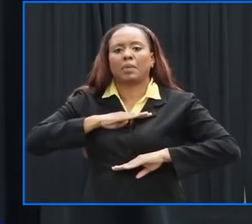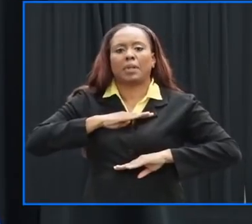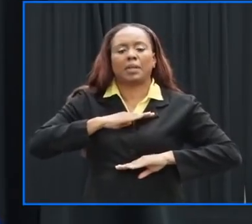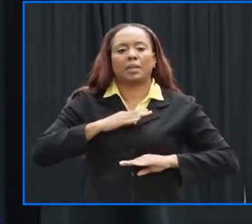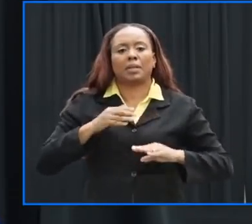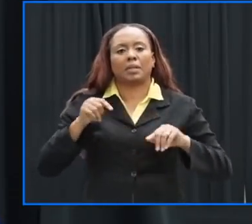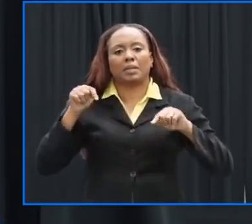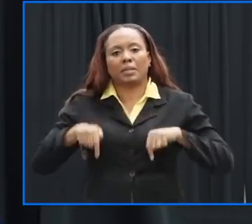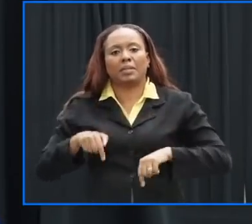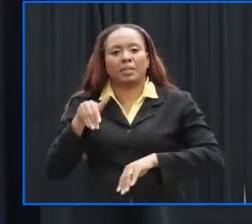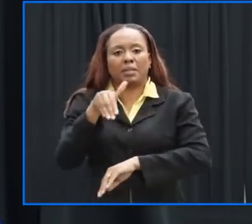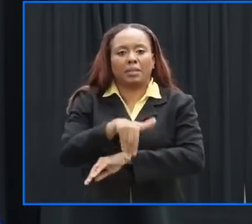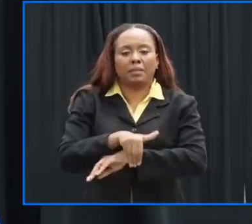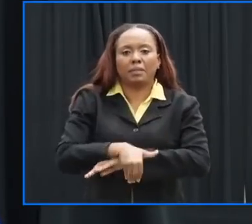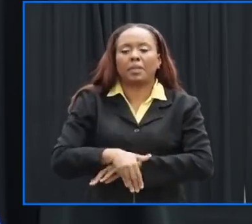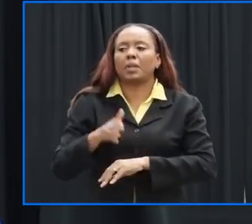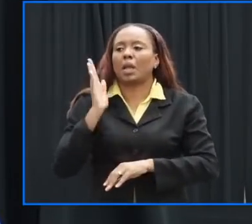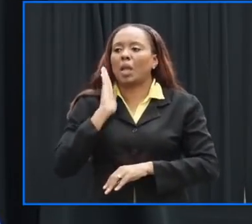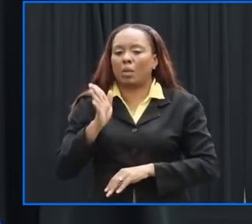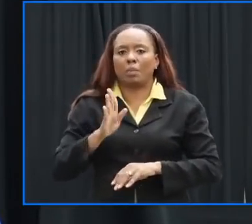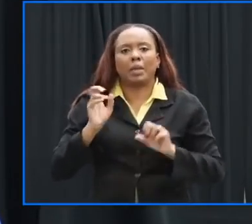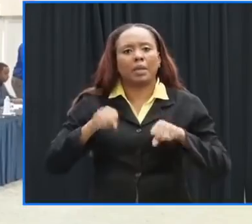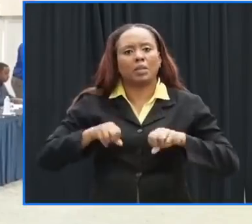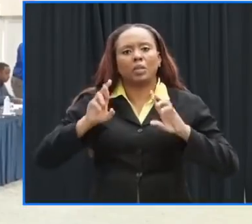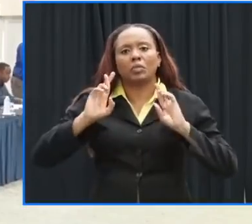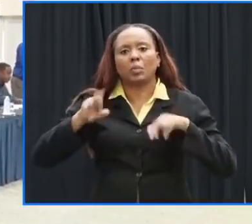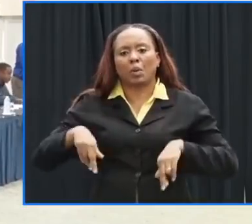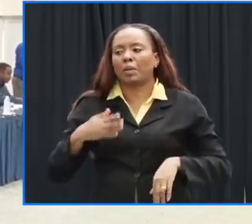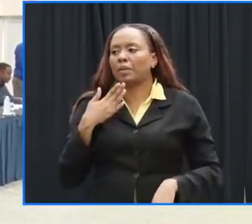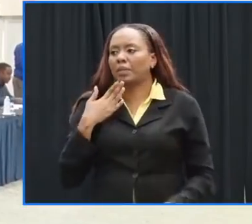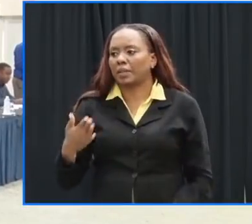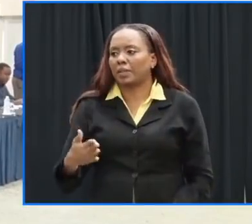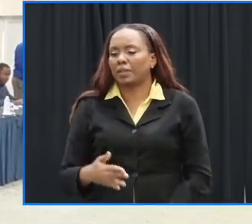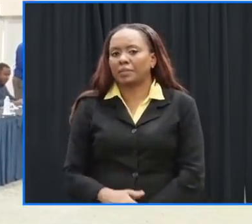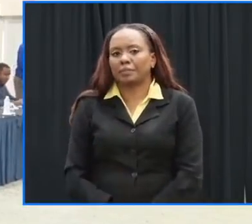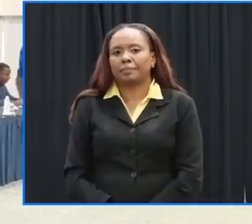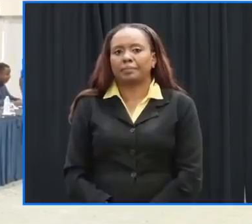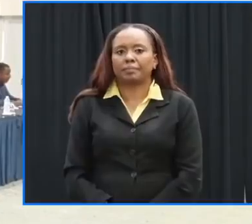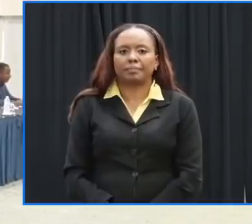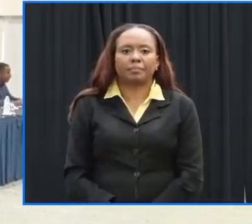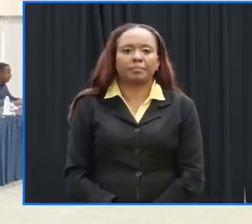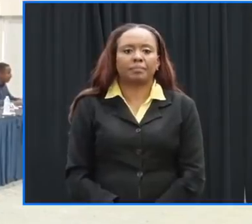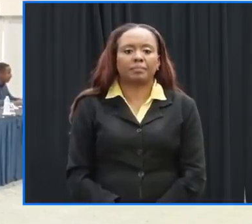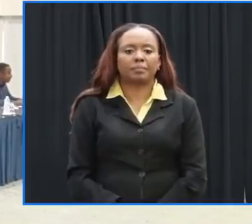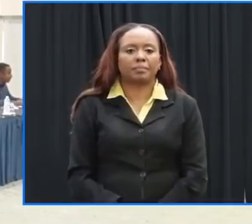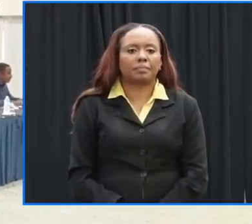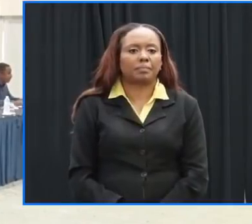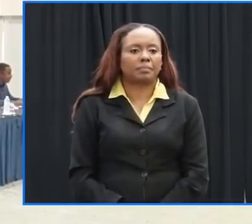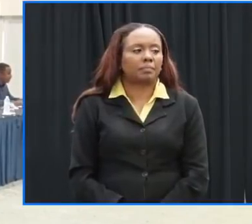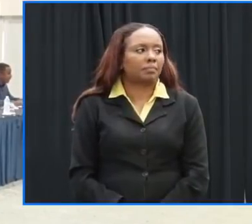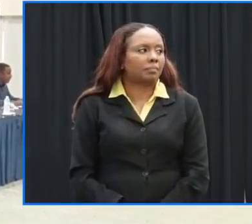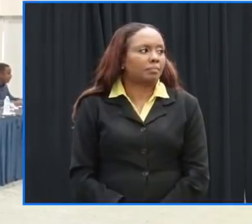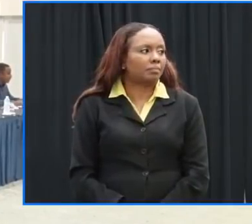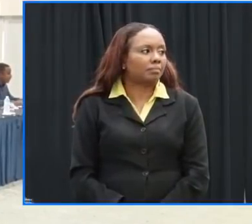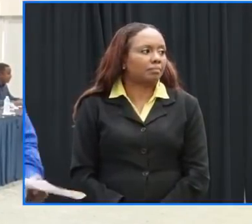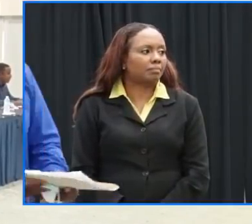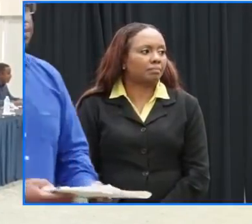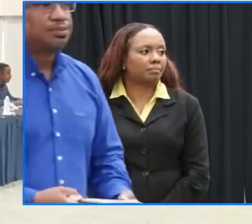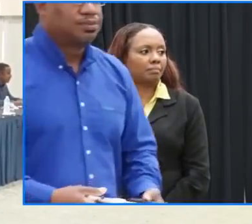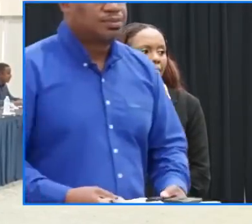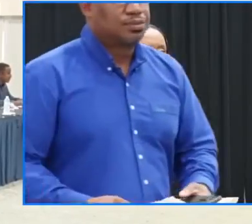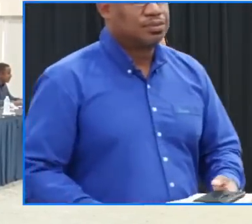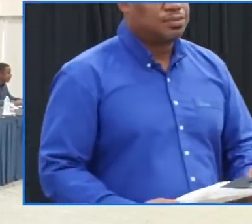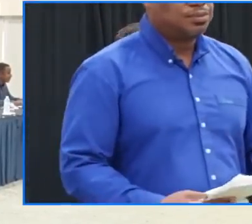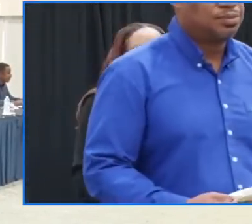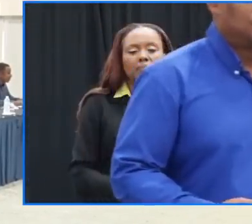the evening that we're available to respond thank you thank you mr halde at this point in time i'm going to ask